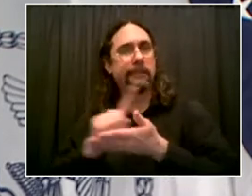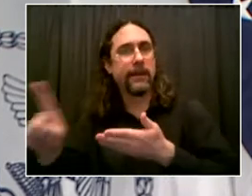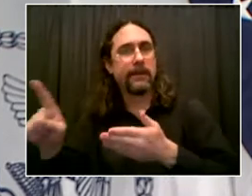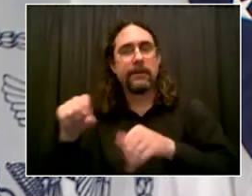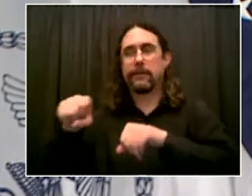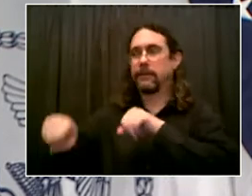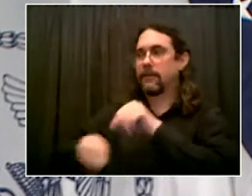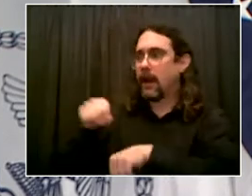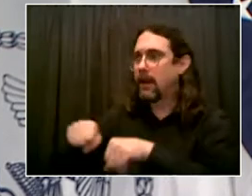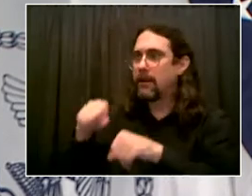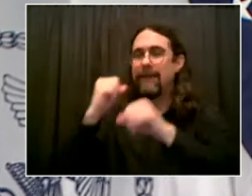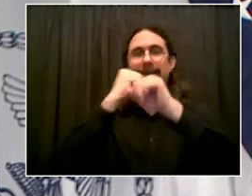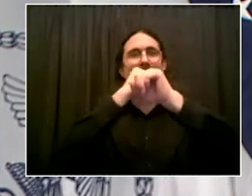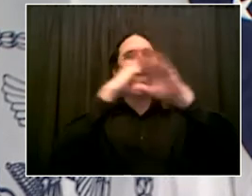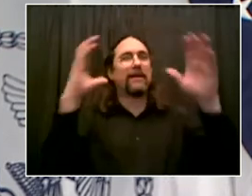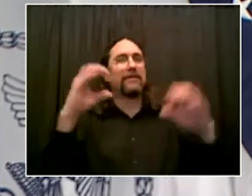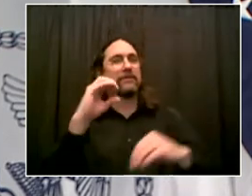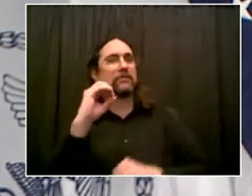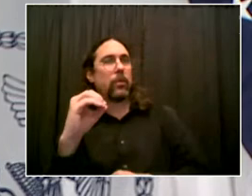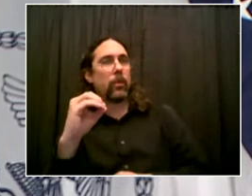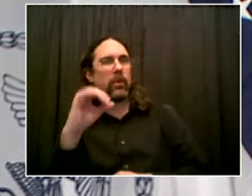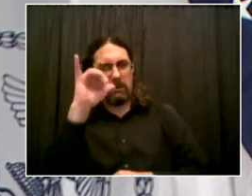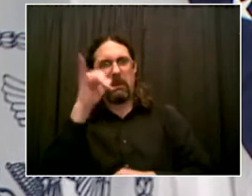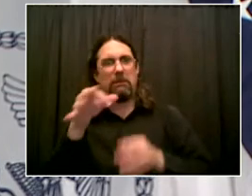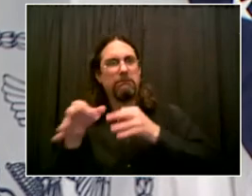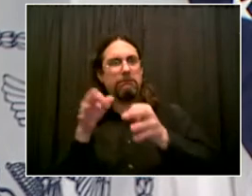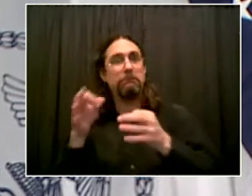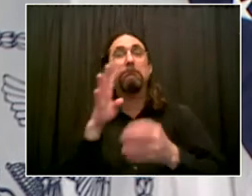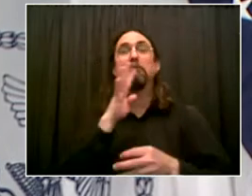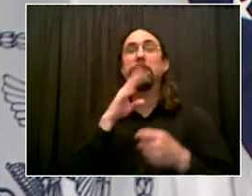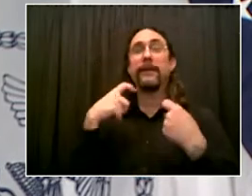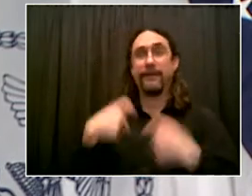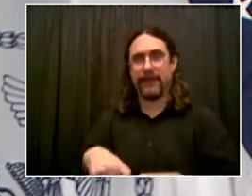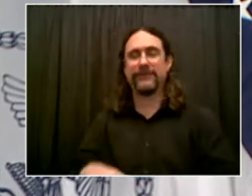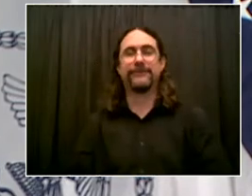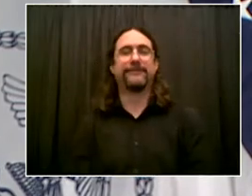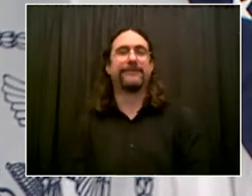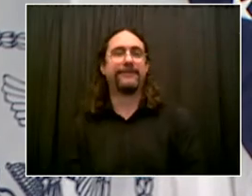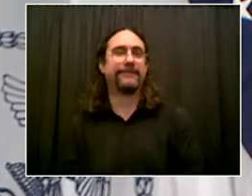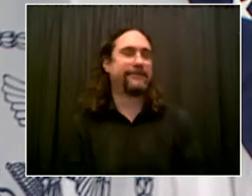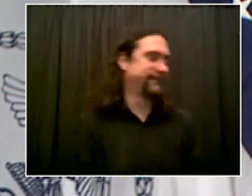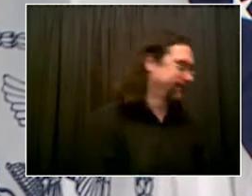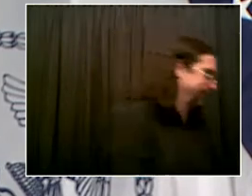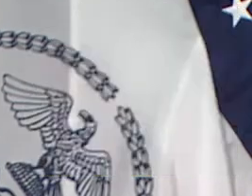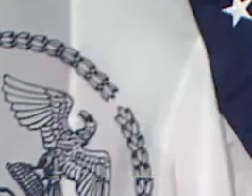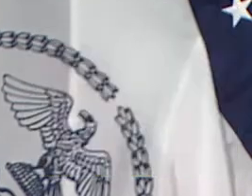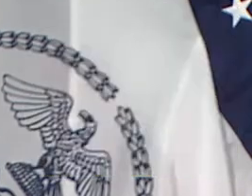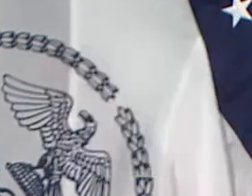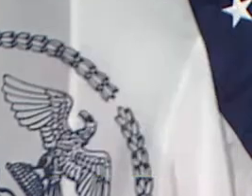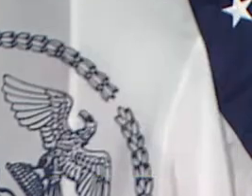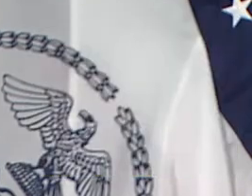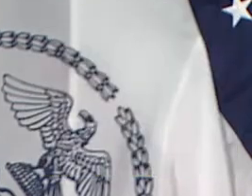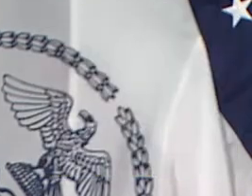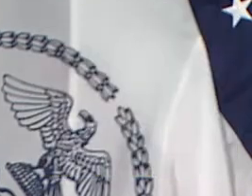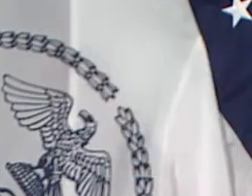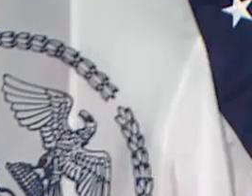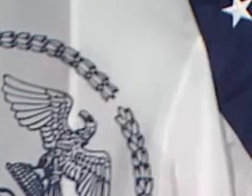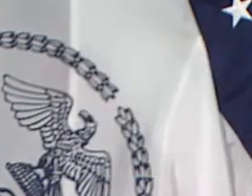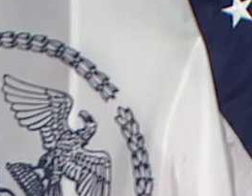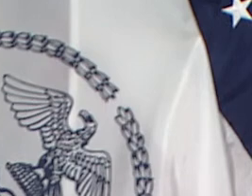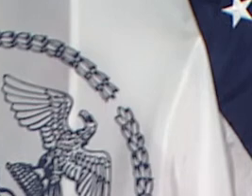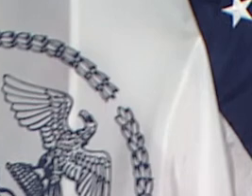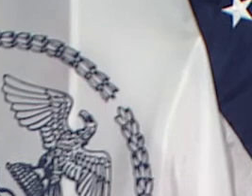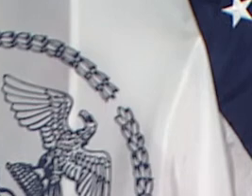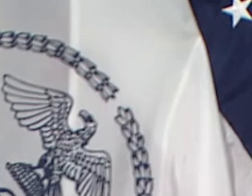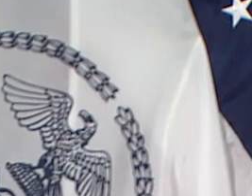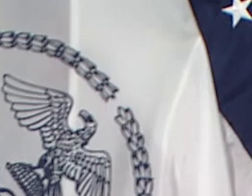well as many New Yorkians, I'm going to work in bicycle. Our streets have to be